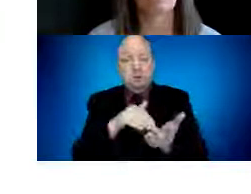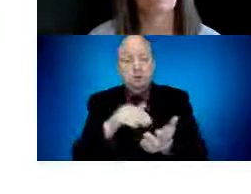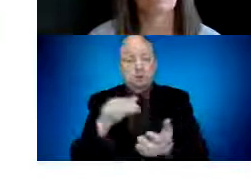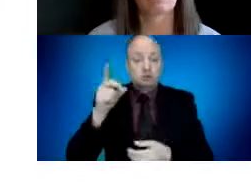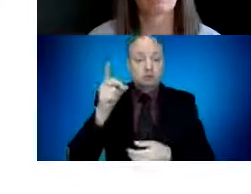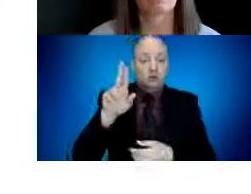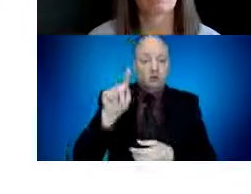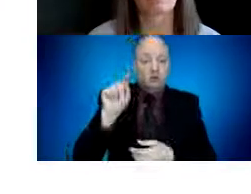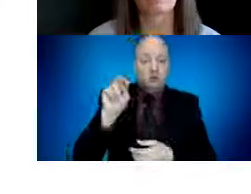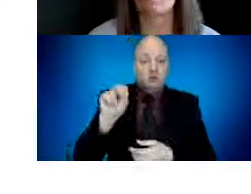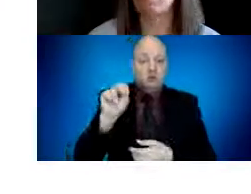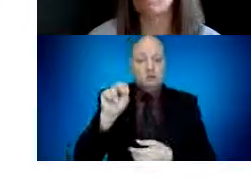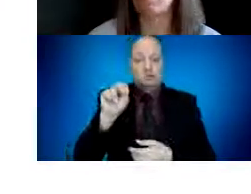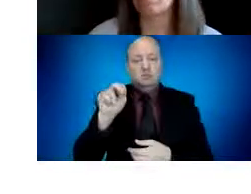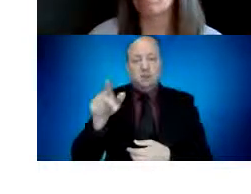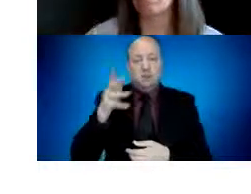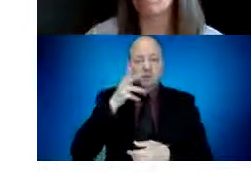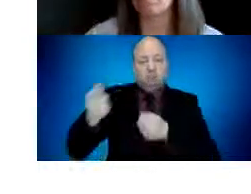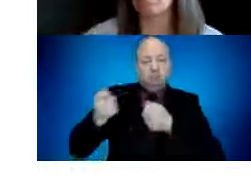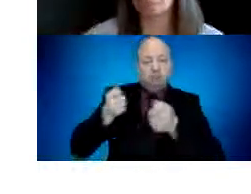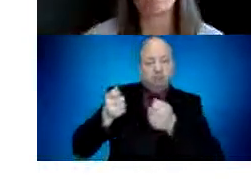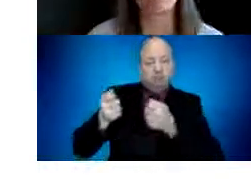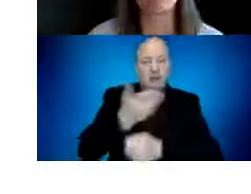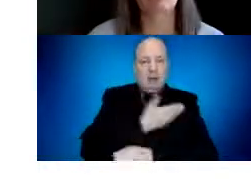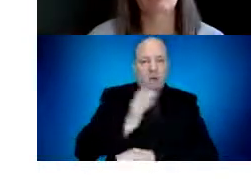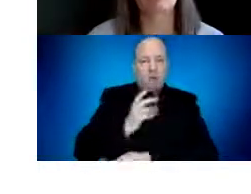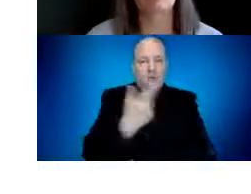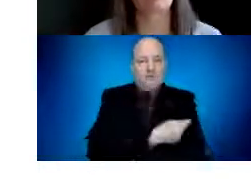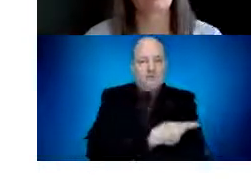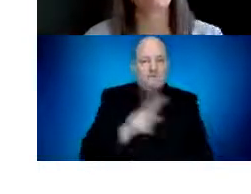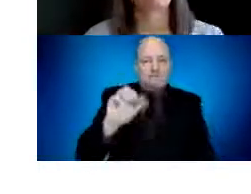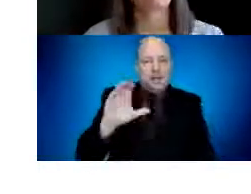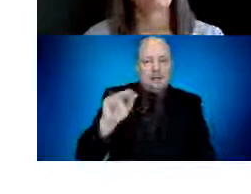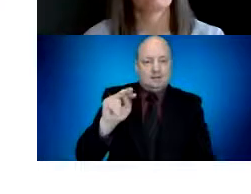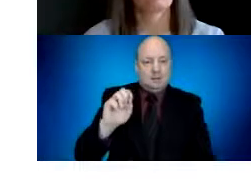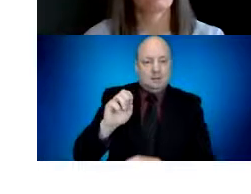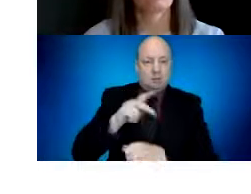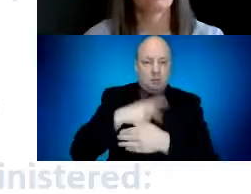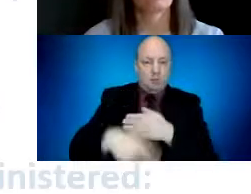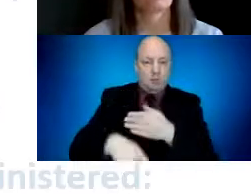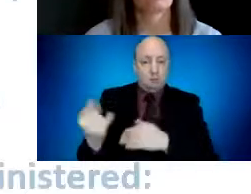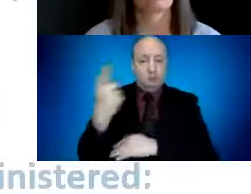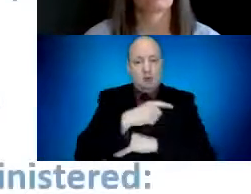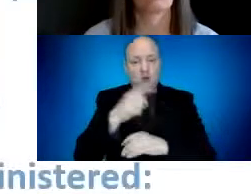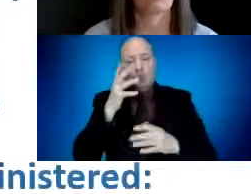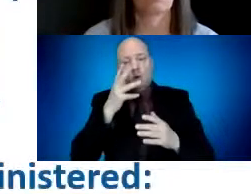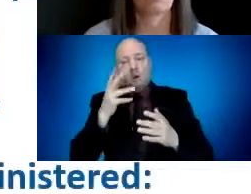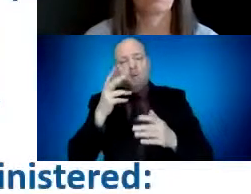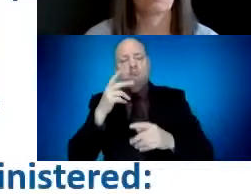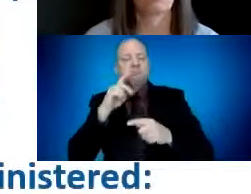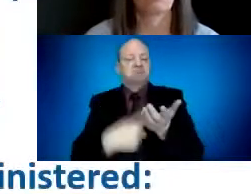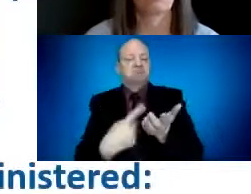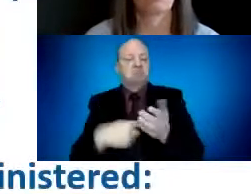you the latest information about vaccinations in Oregon, including the updates to our eligibility timelines, which Governor Brown's office announced earlier this morning.